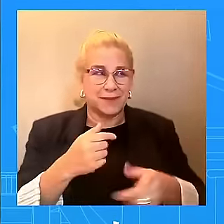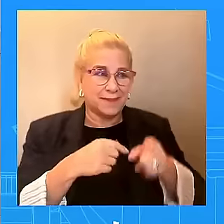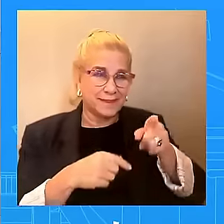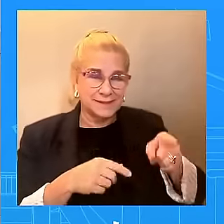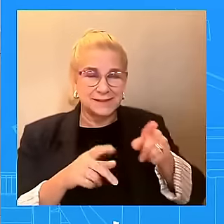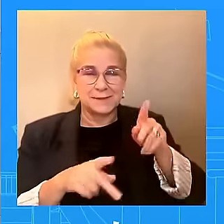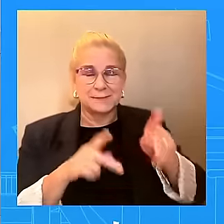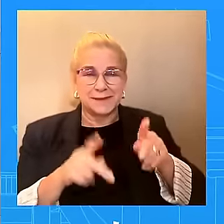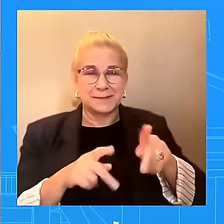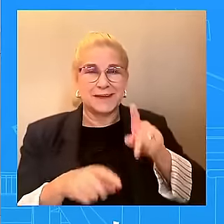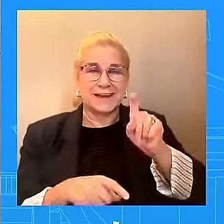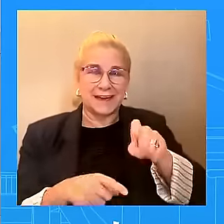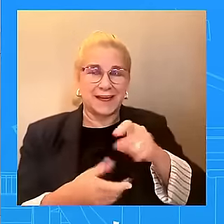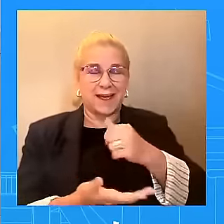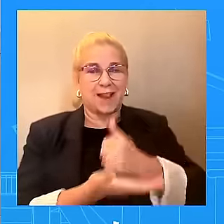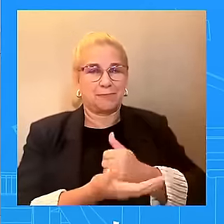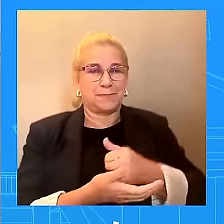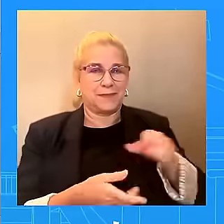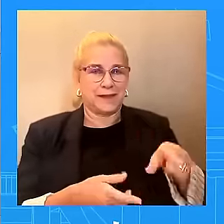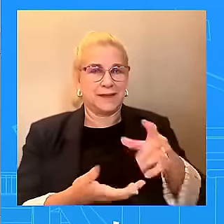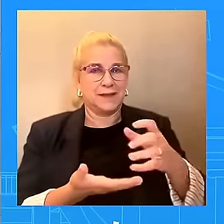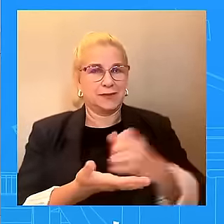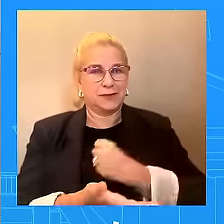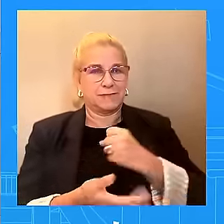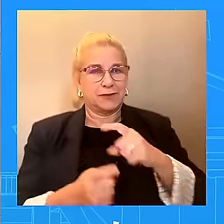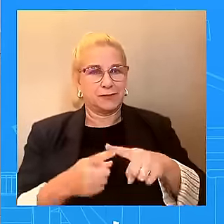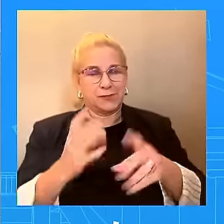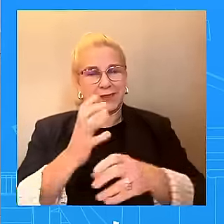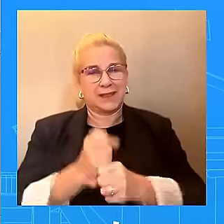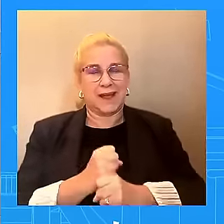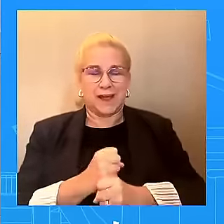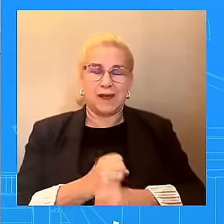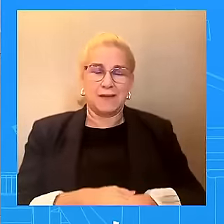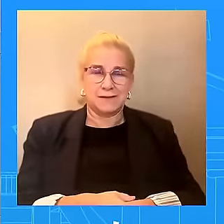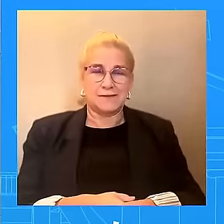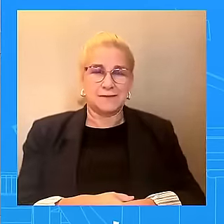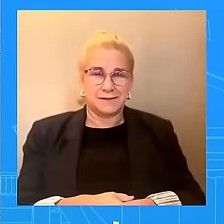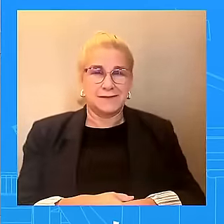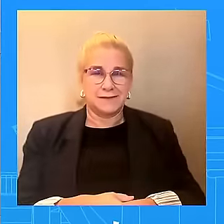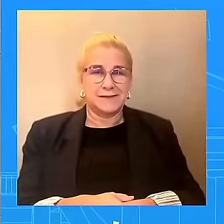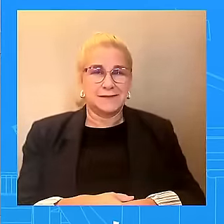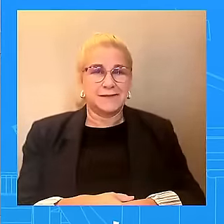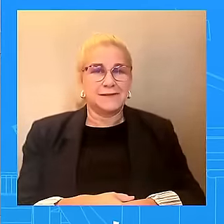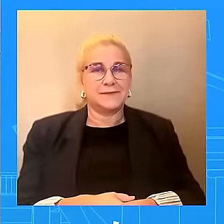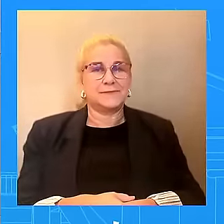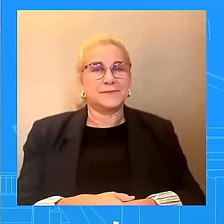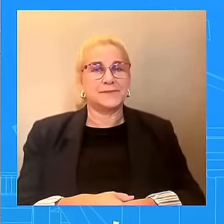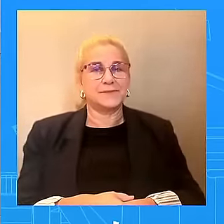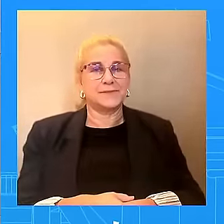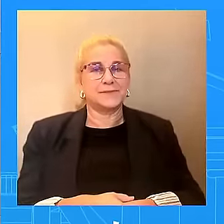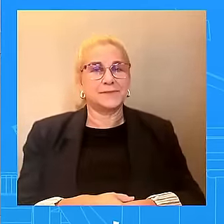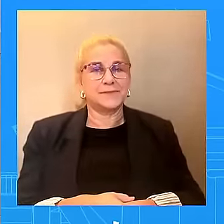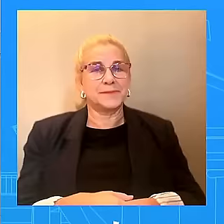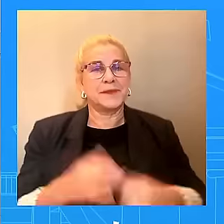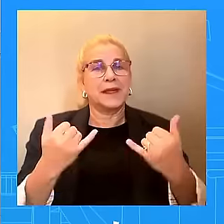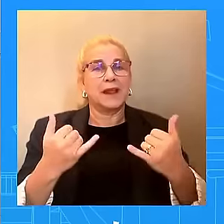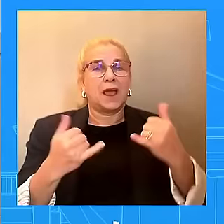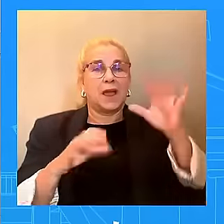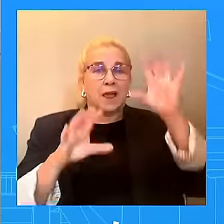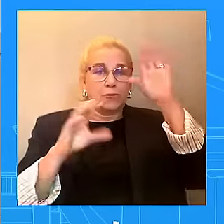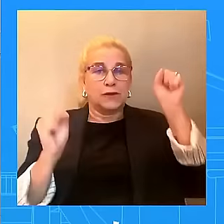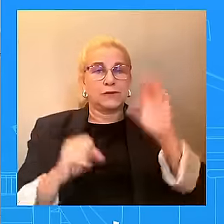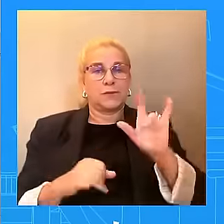President Biden is fond of saying, show me your budget, and I will tell you what you value. If he's got money for